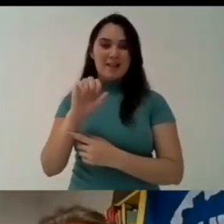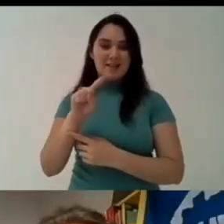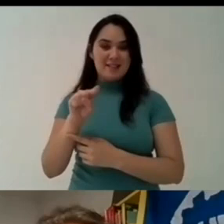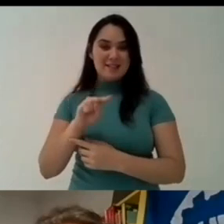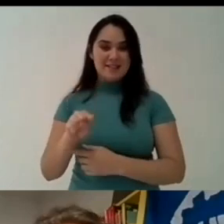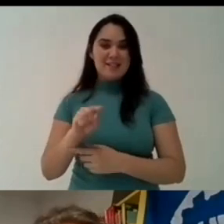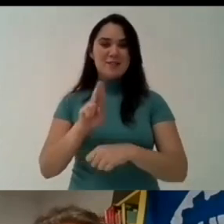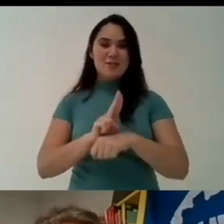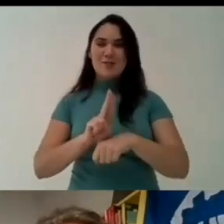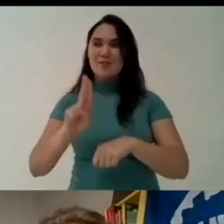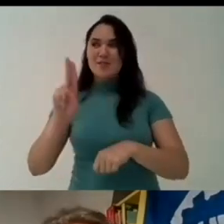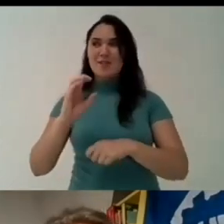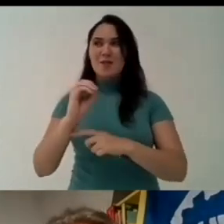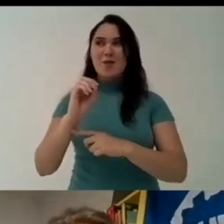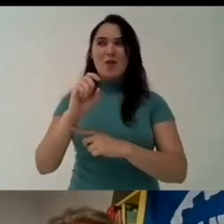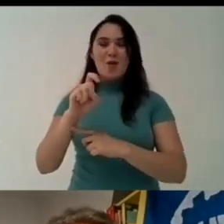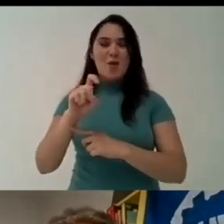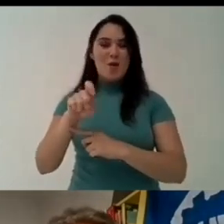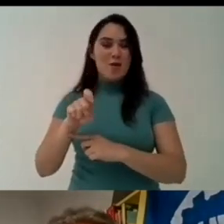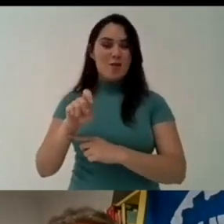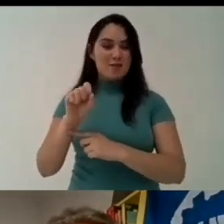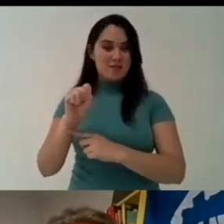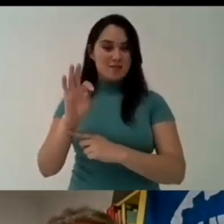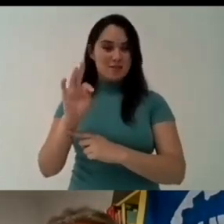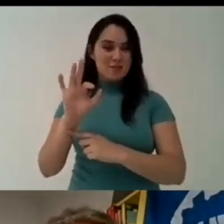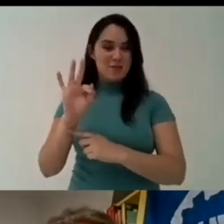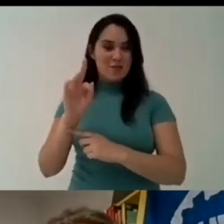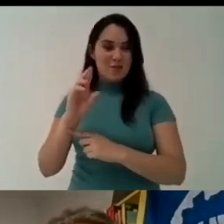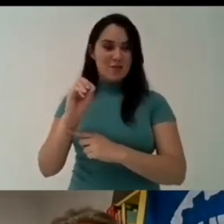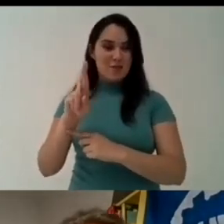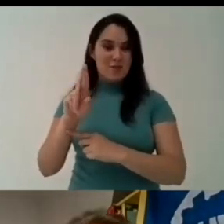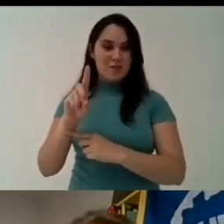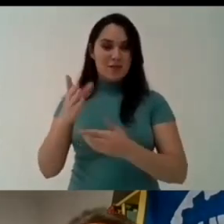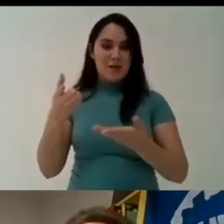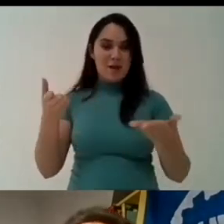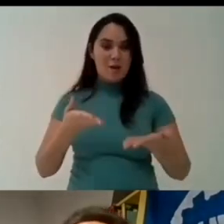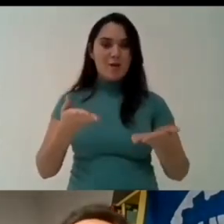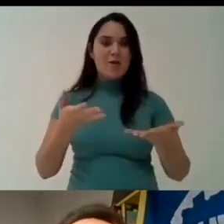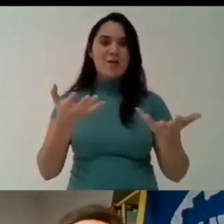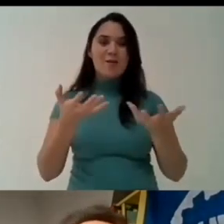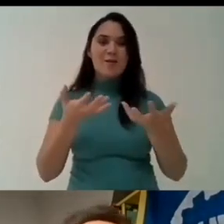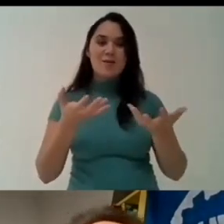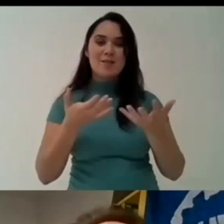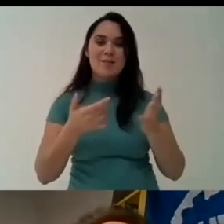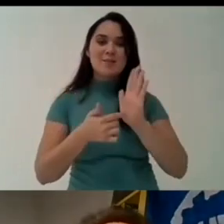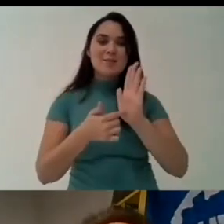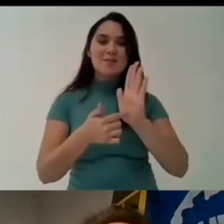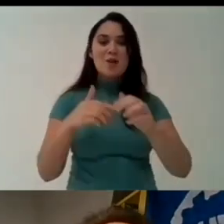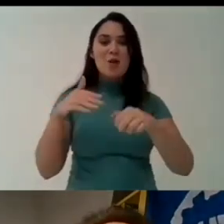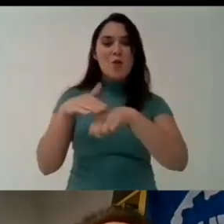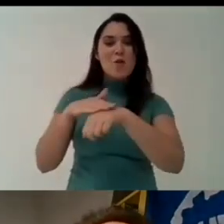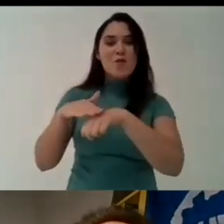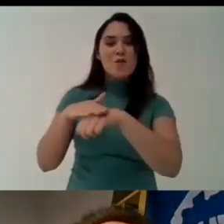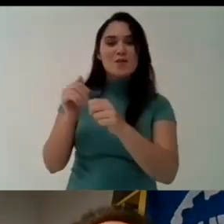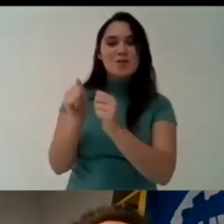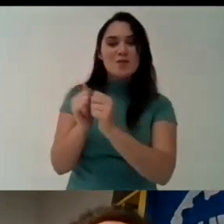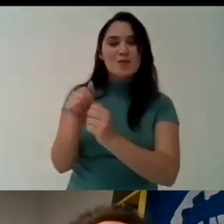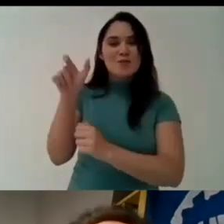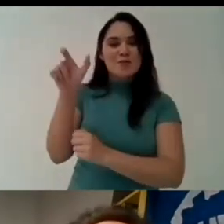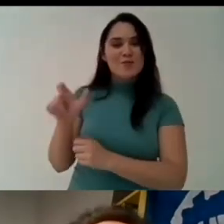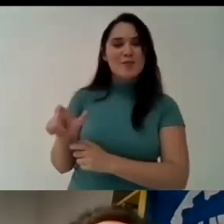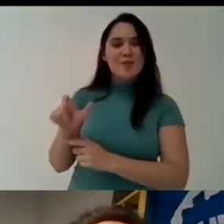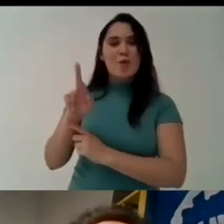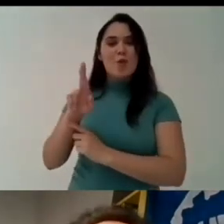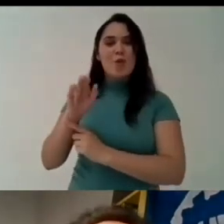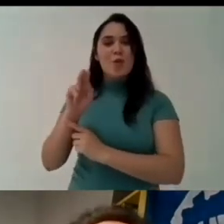at oxford university and a member of the brazilian society at oxford university i